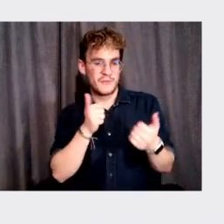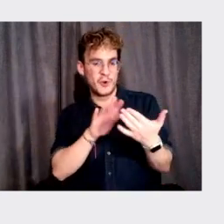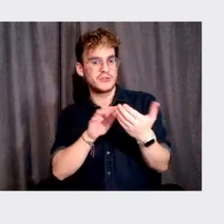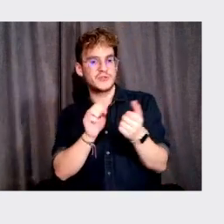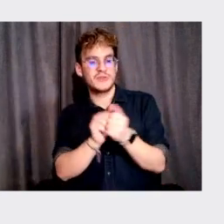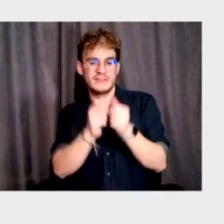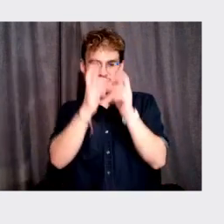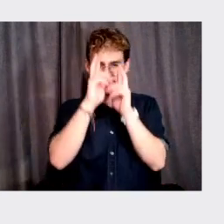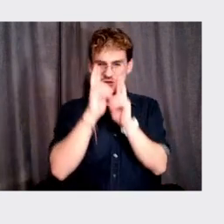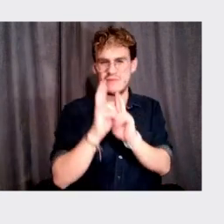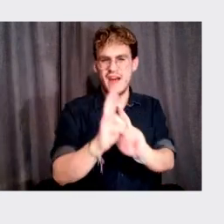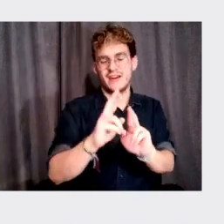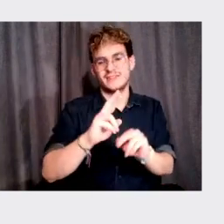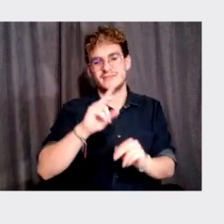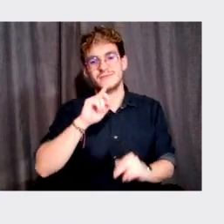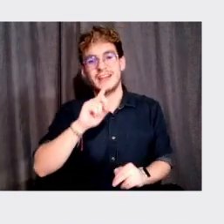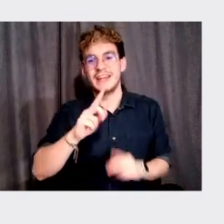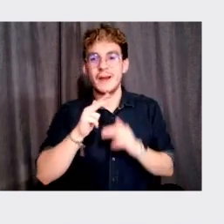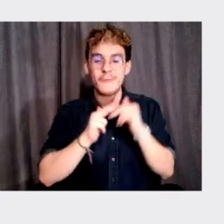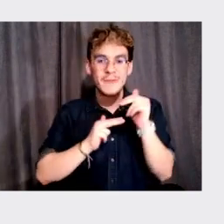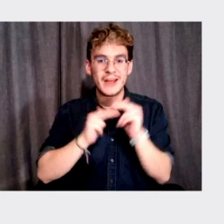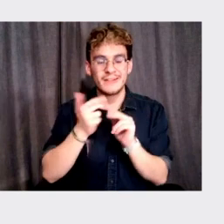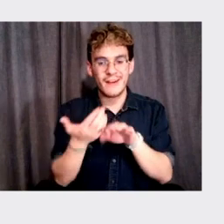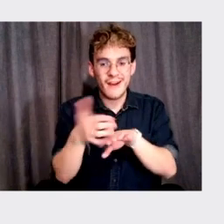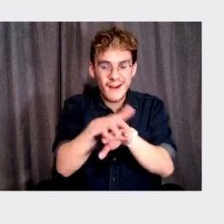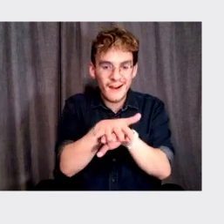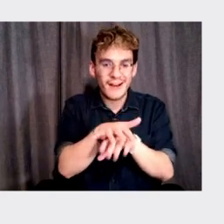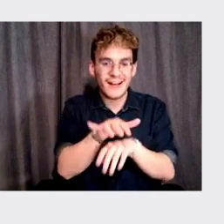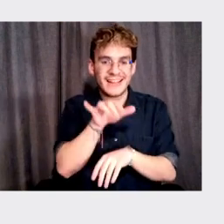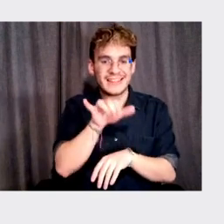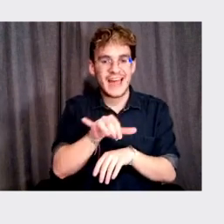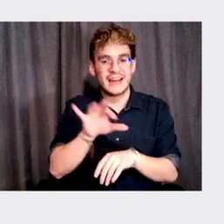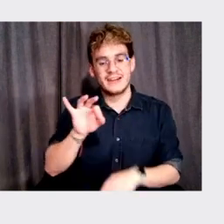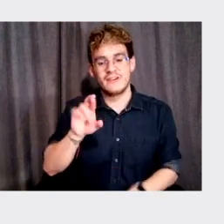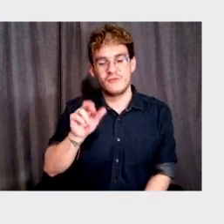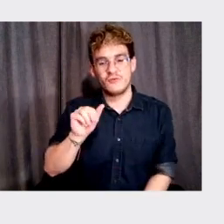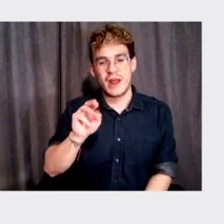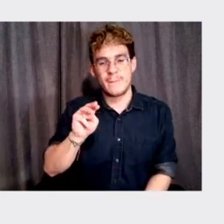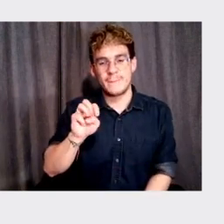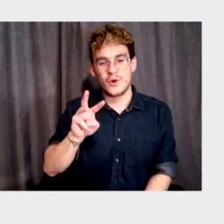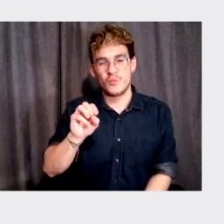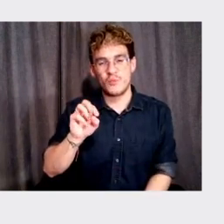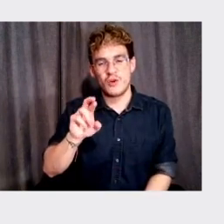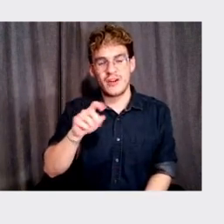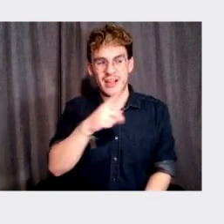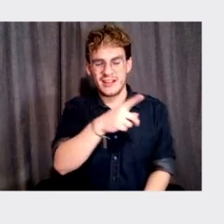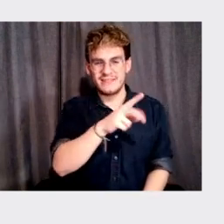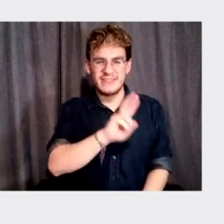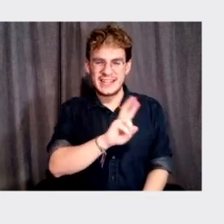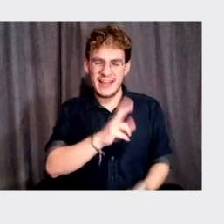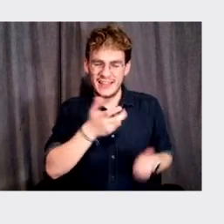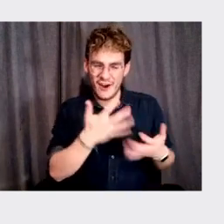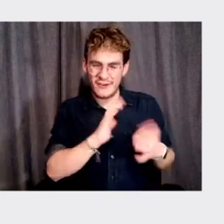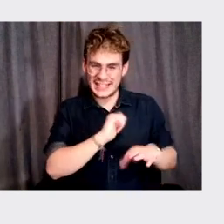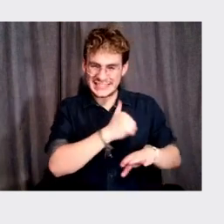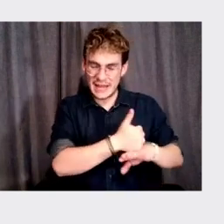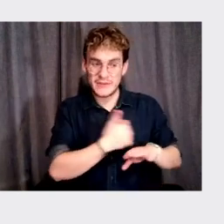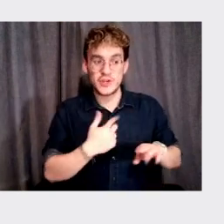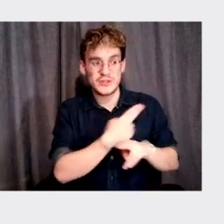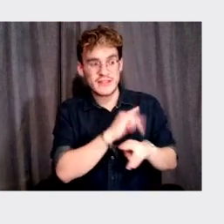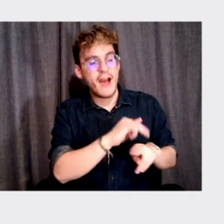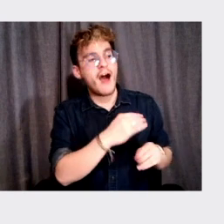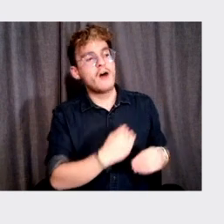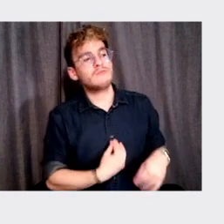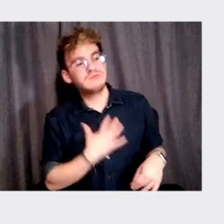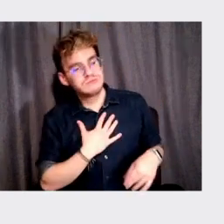a lot of respect and, and really building on top of, of a framework that was taught before and using as an inspiration,